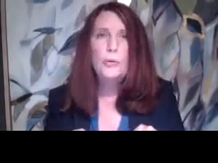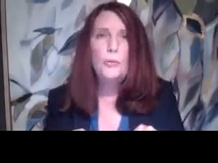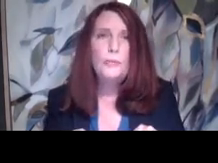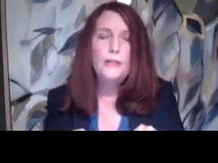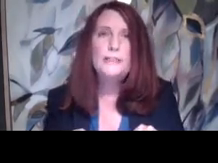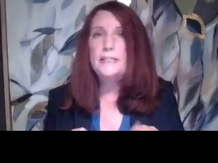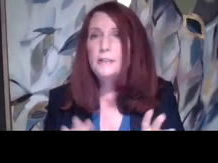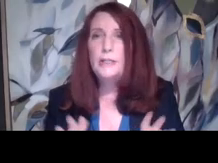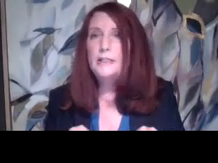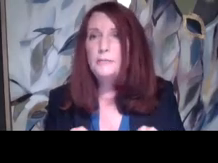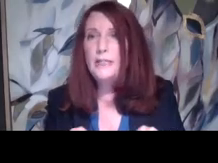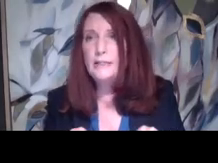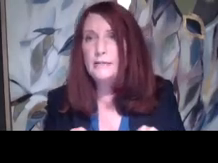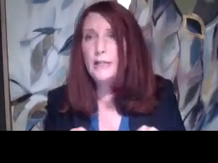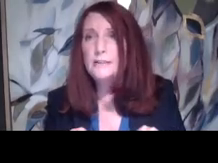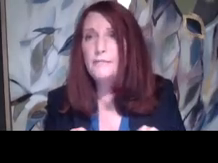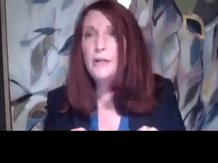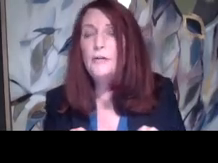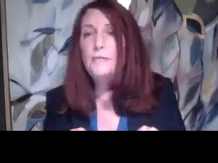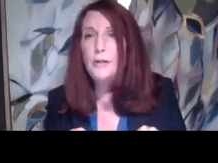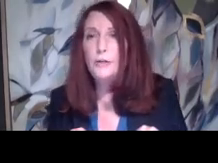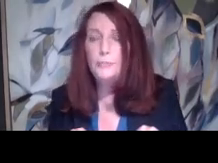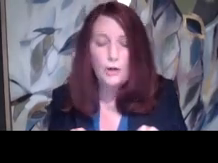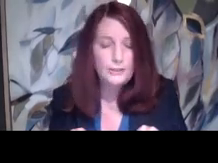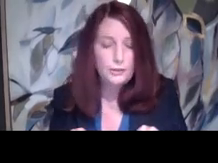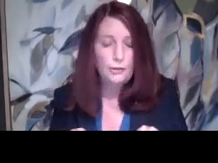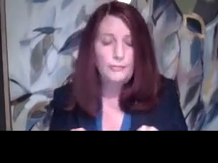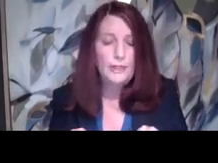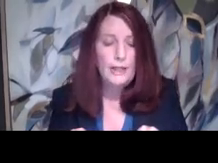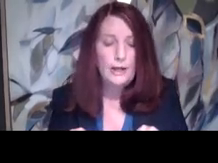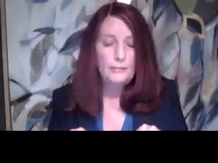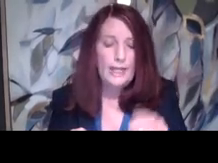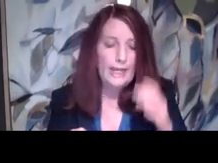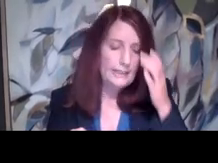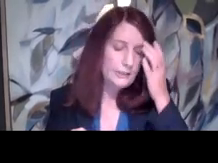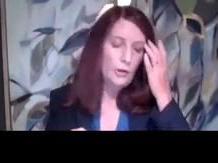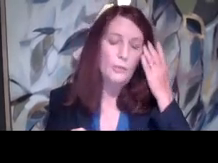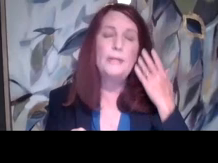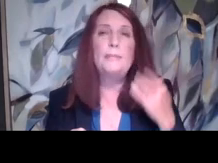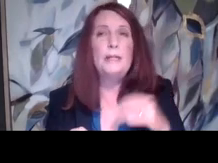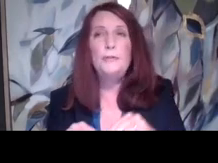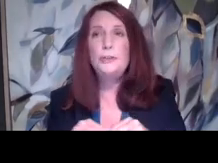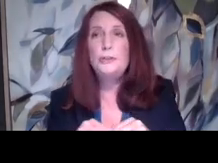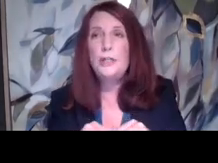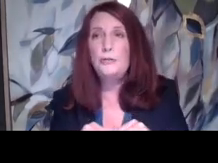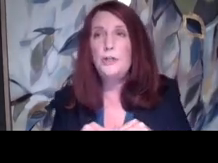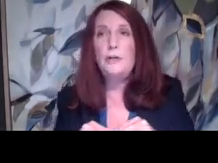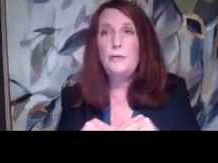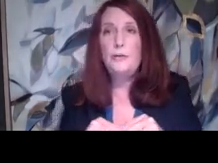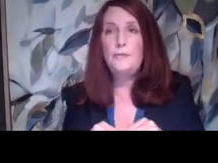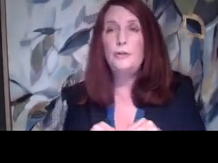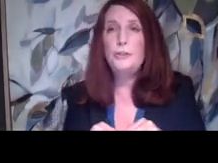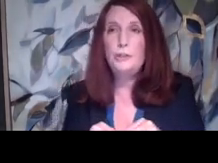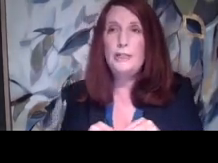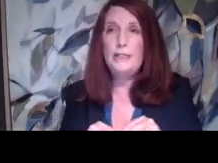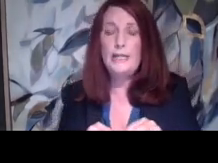also what does disability mean? It's a very, very broad term. Um, and so, but if your son or daughter,